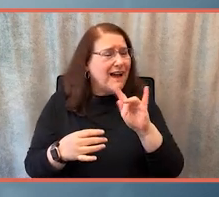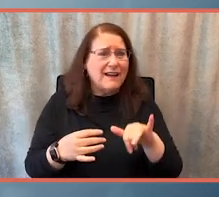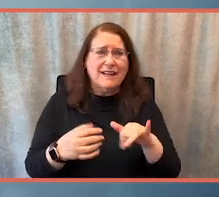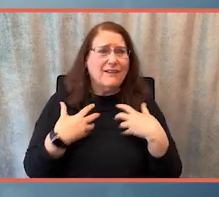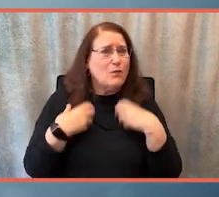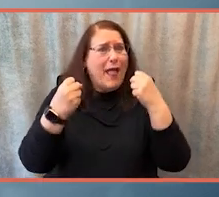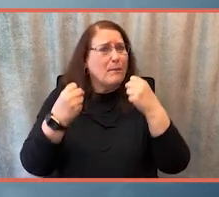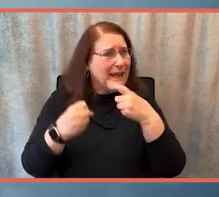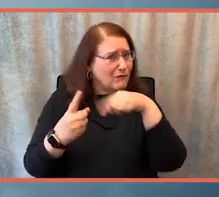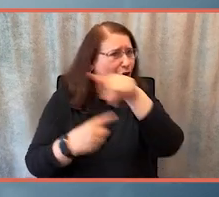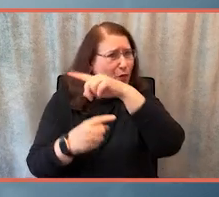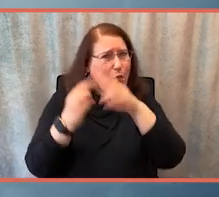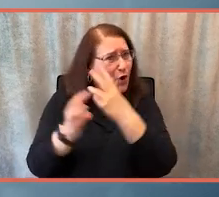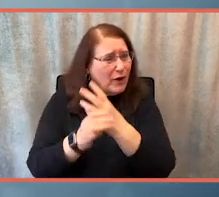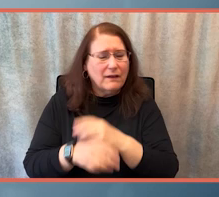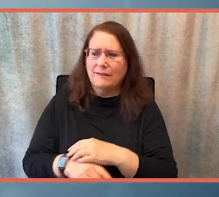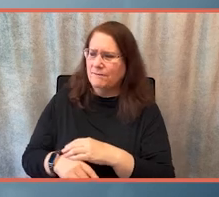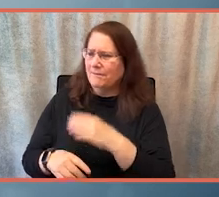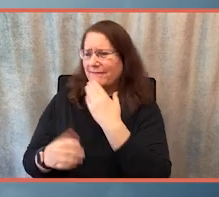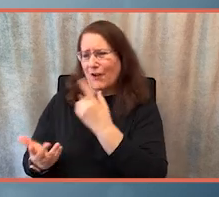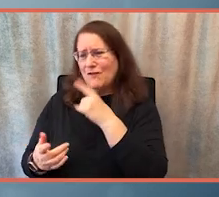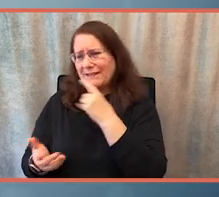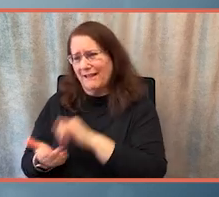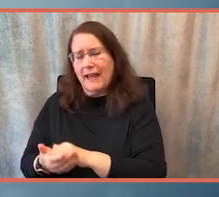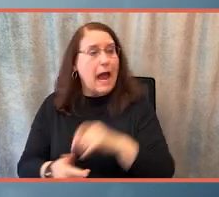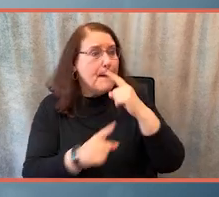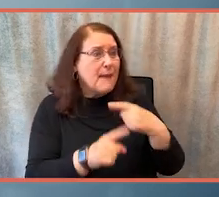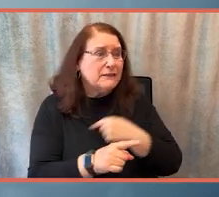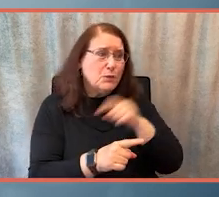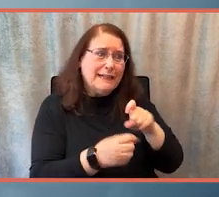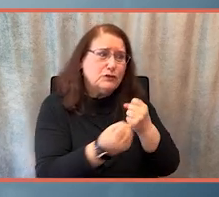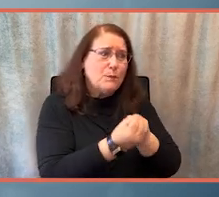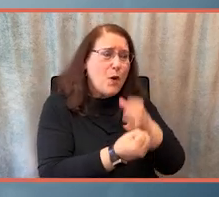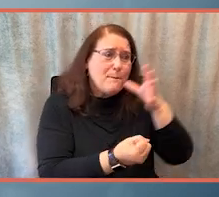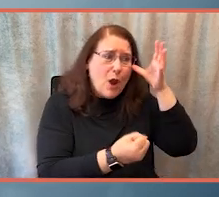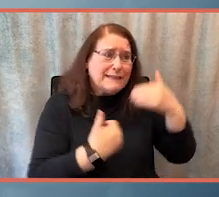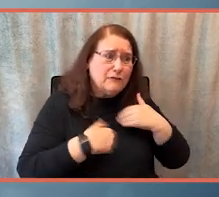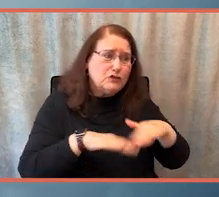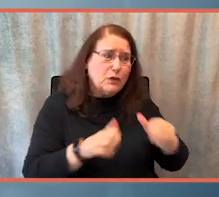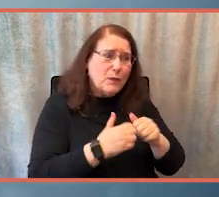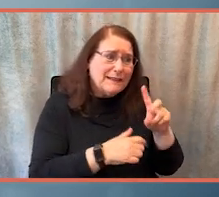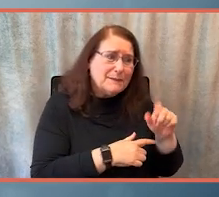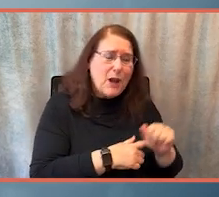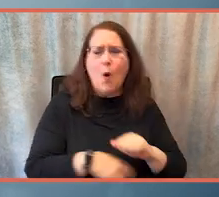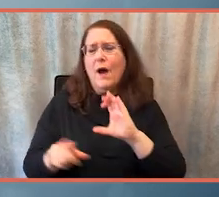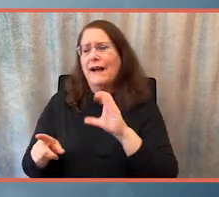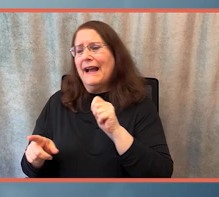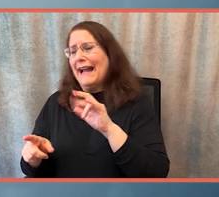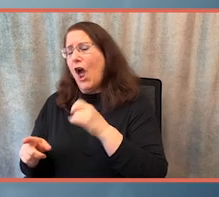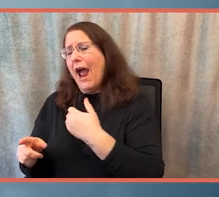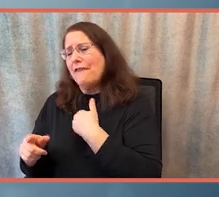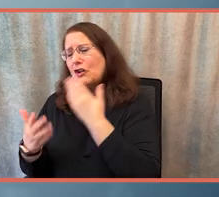assist, um, parents with children with disabilities. Claire has a great life. And I do feel like a lot of people look at her and think, well, she's